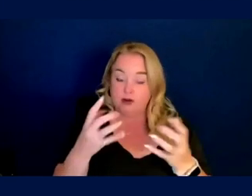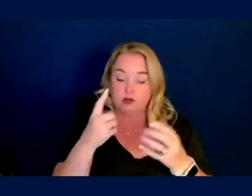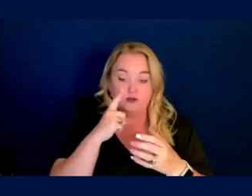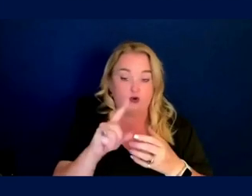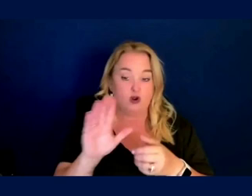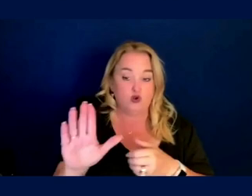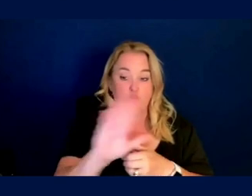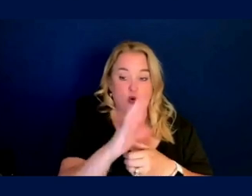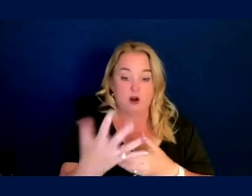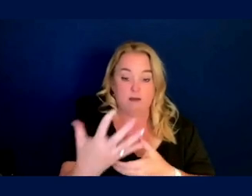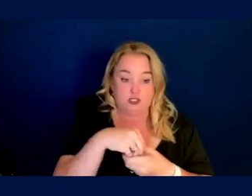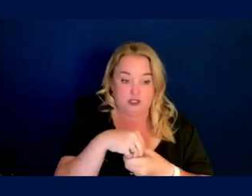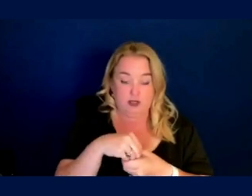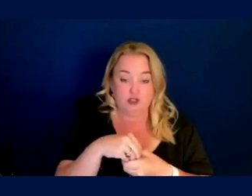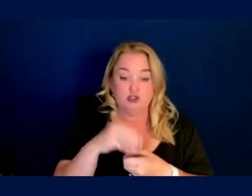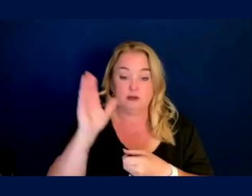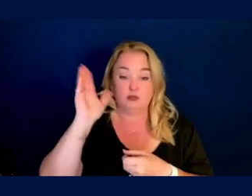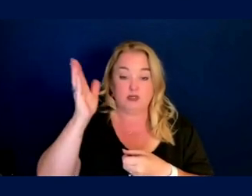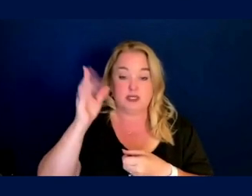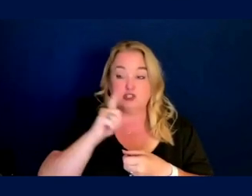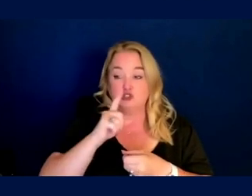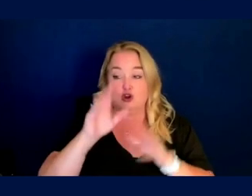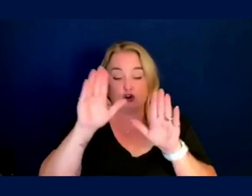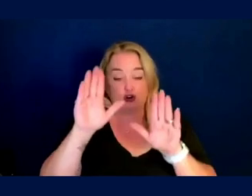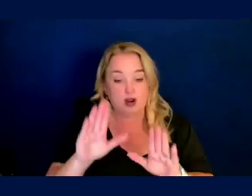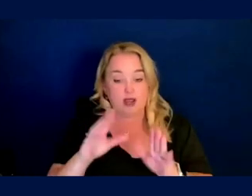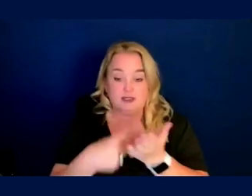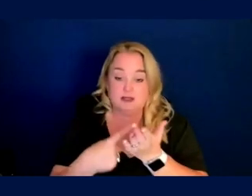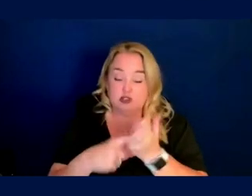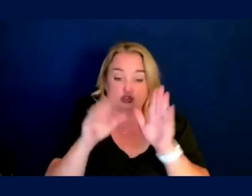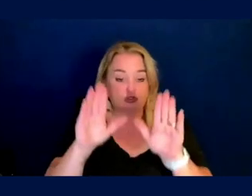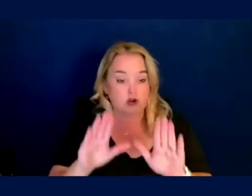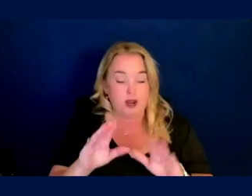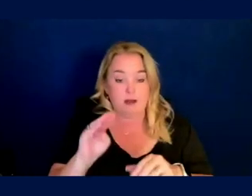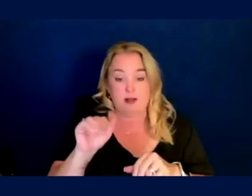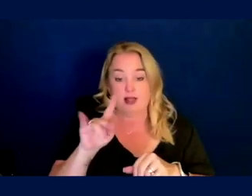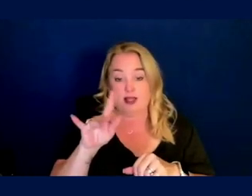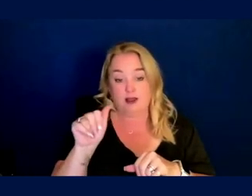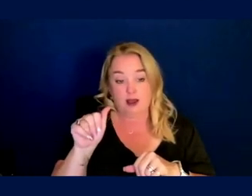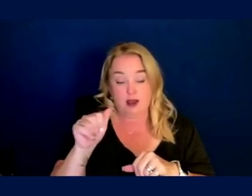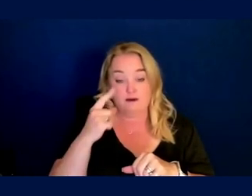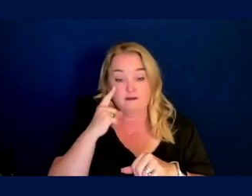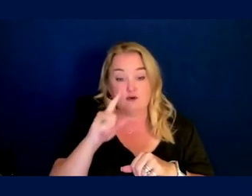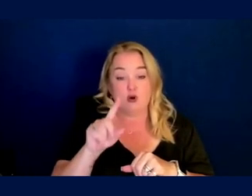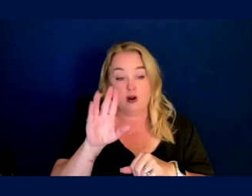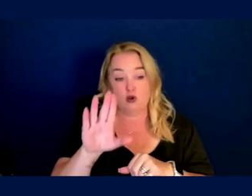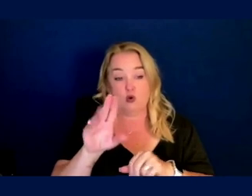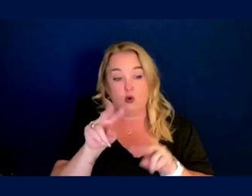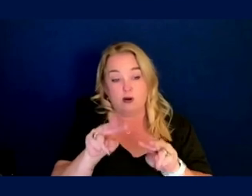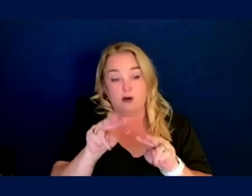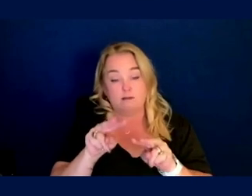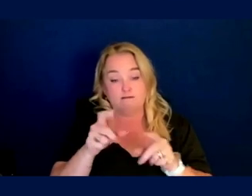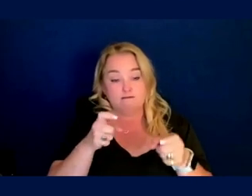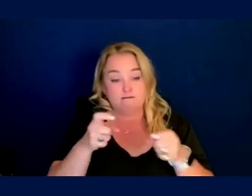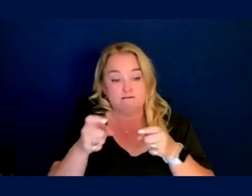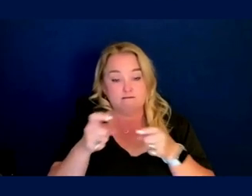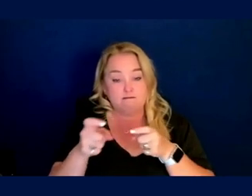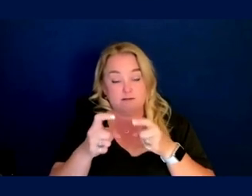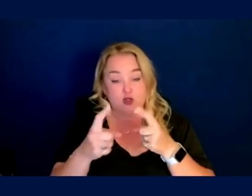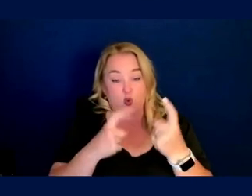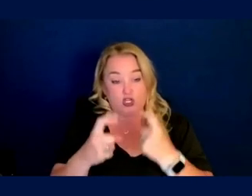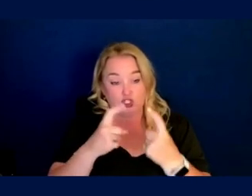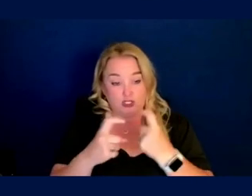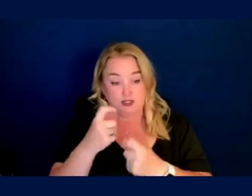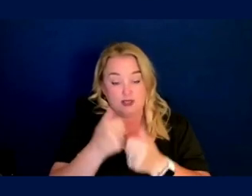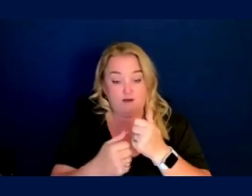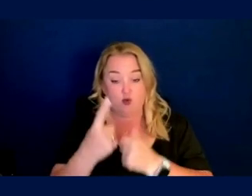participating. The presentations were great. The discussion was great. Malika for moderating the questions, everybody